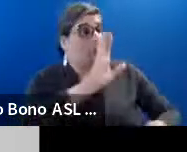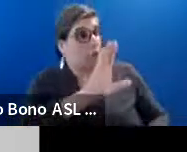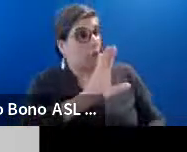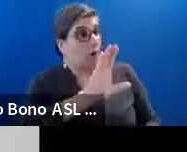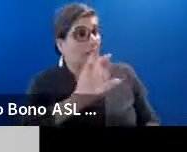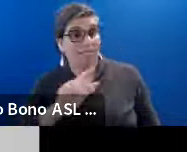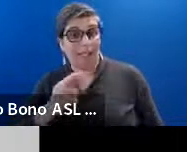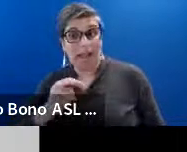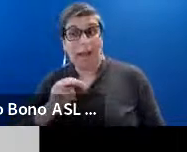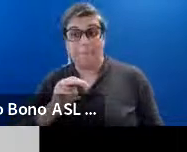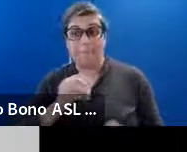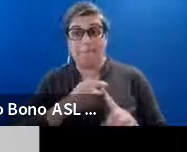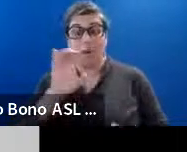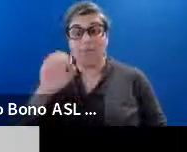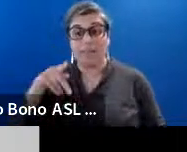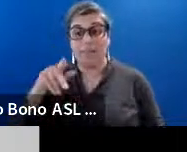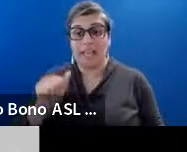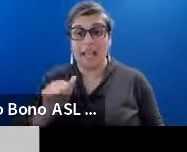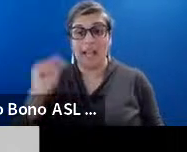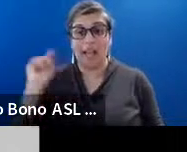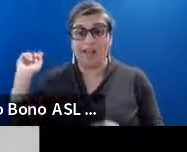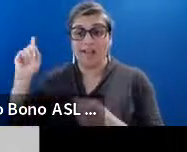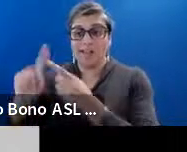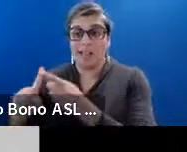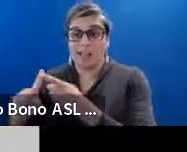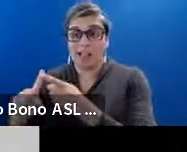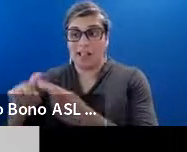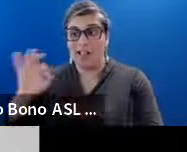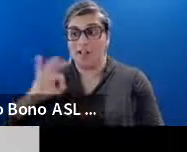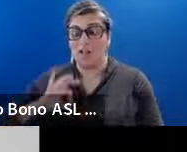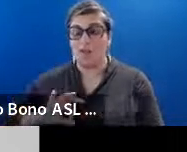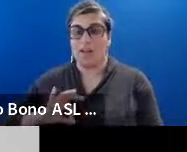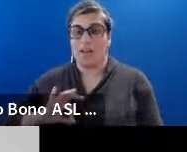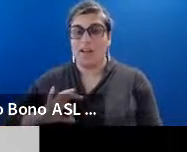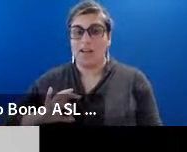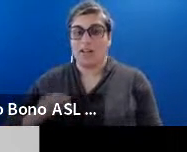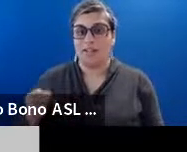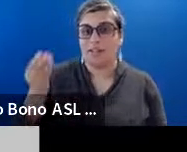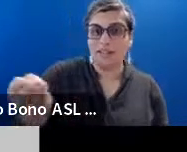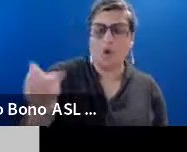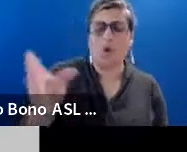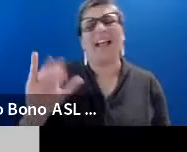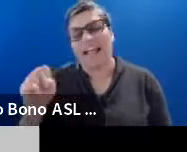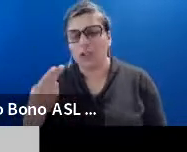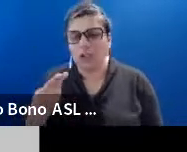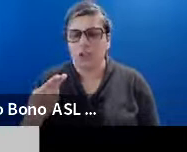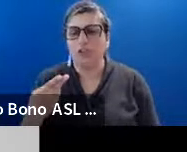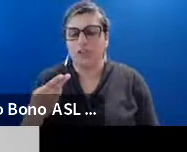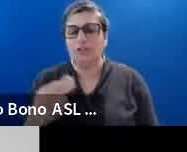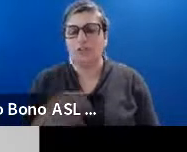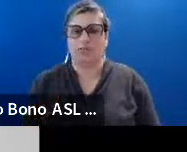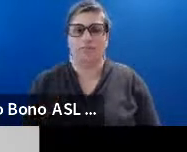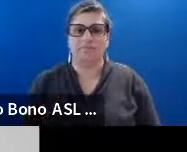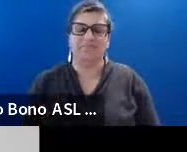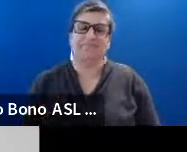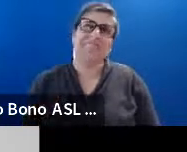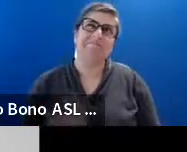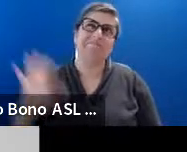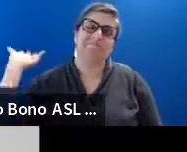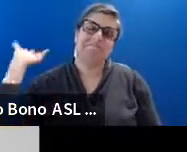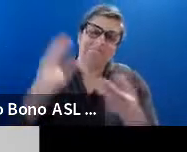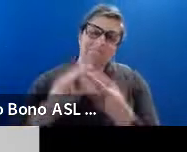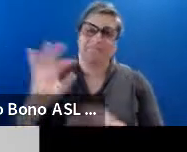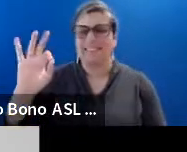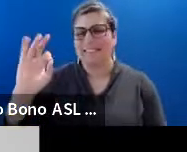From the CPA. To the time that the credit is issued. Or the time that you have. Cash in hand. Is a little over 90 days.